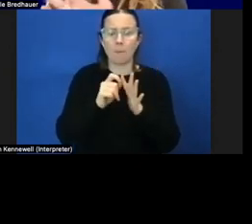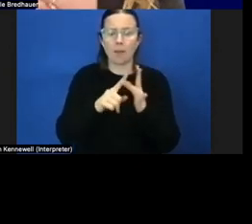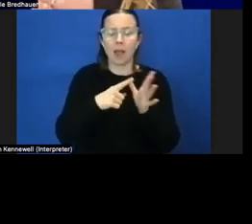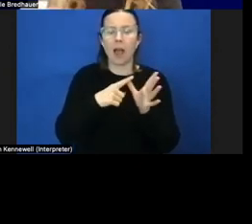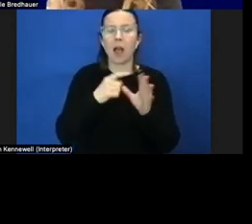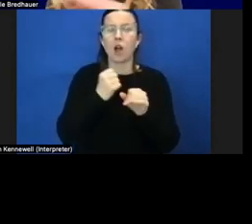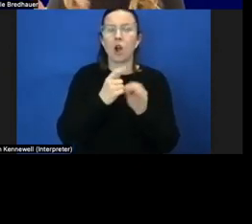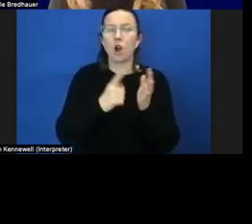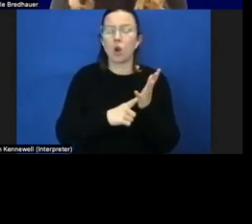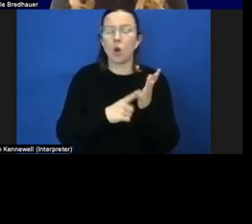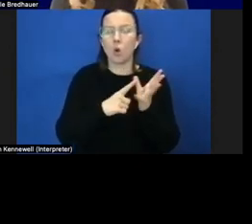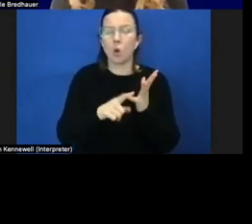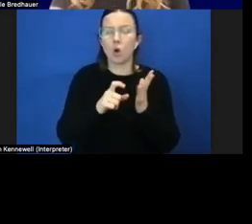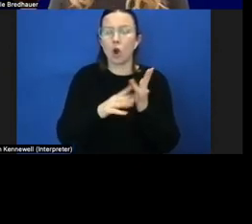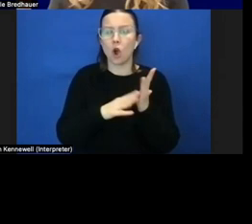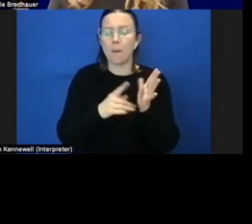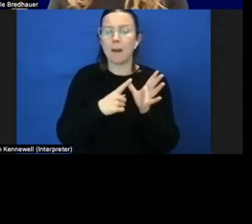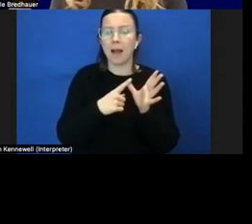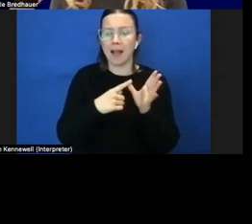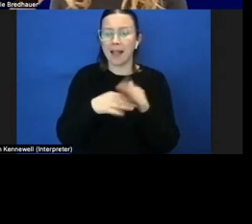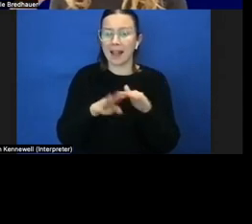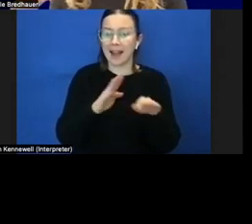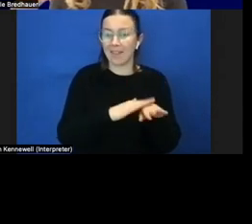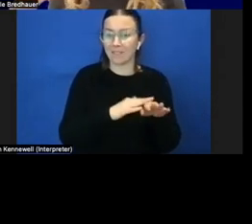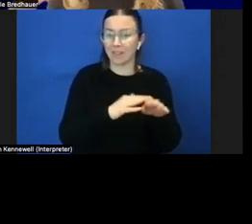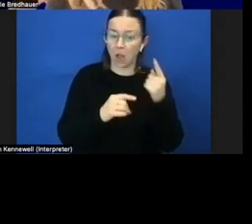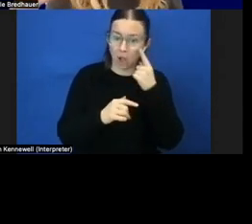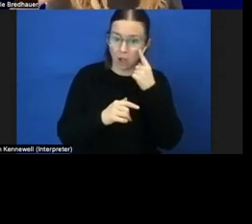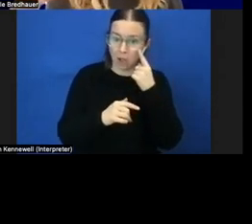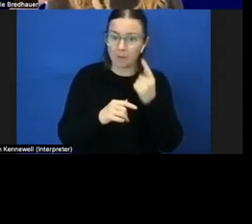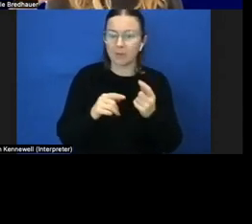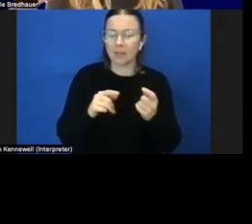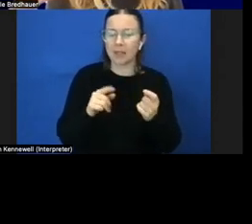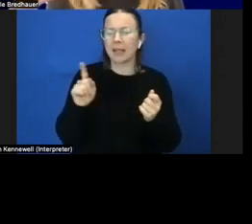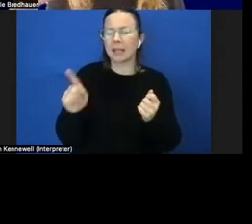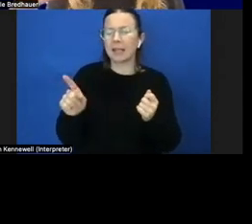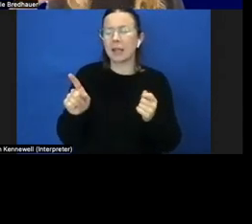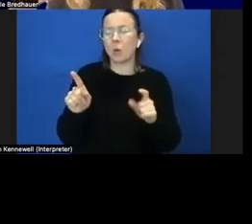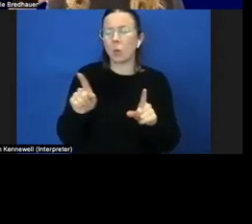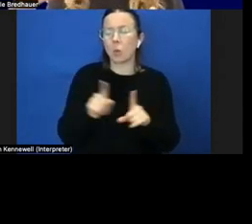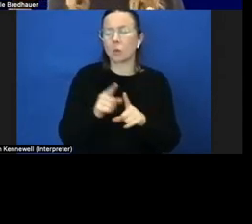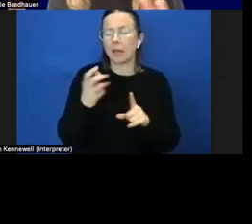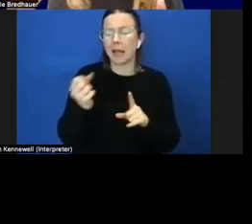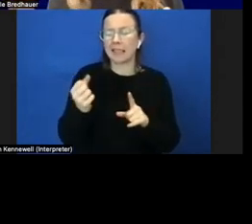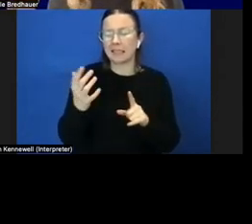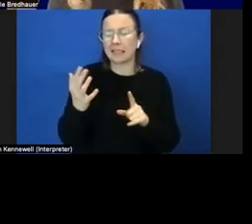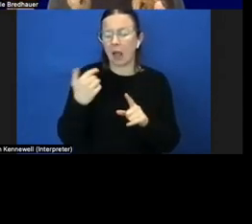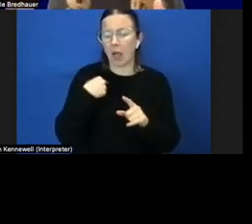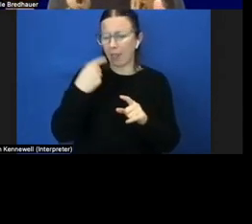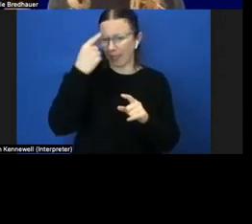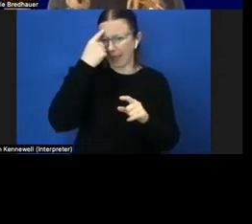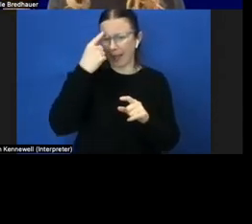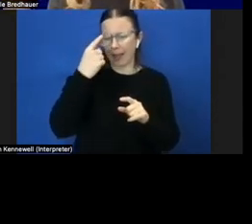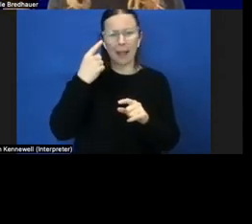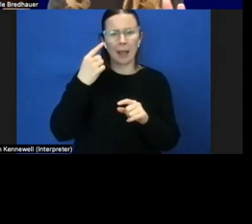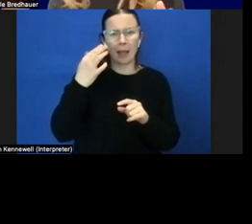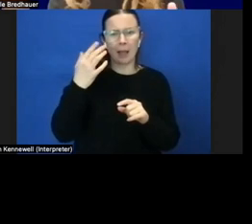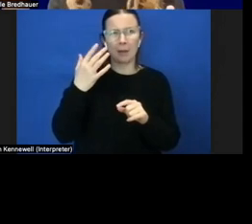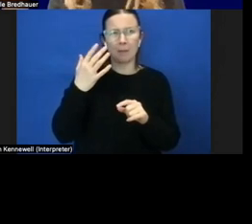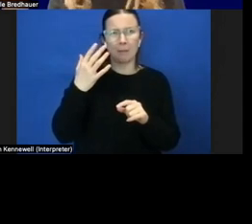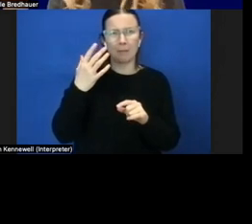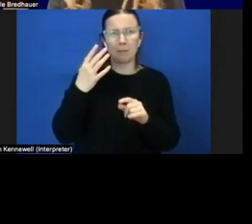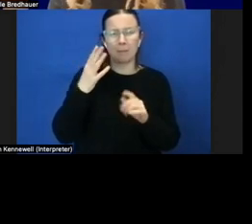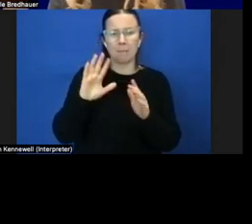in his left eye uh he has um i think um from memory